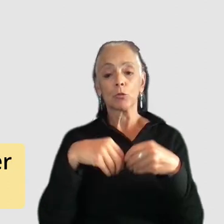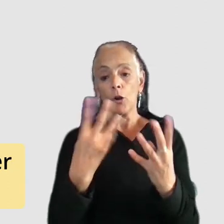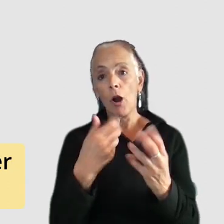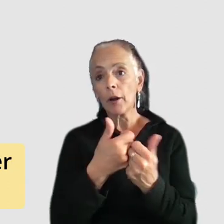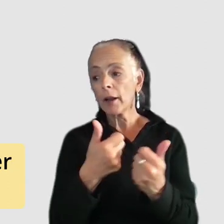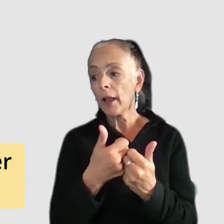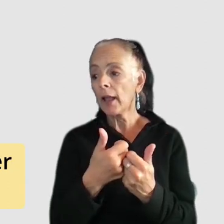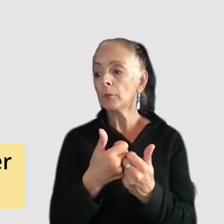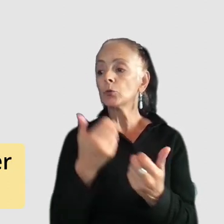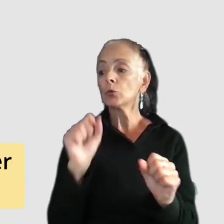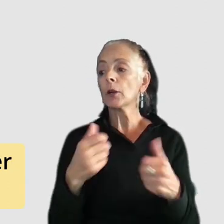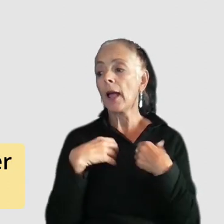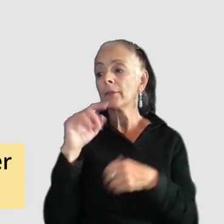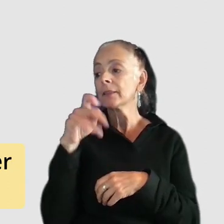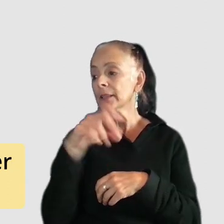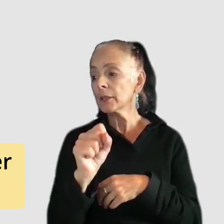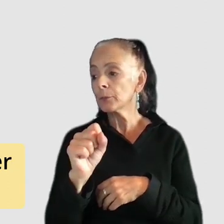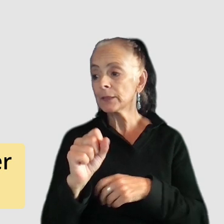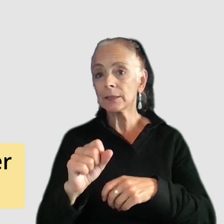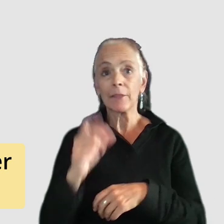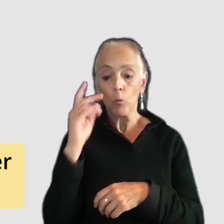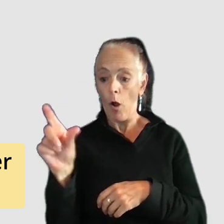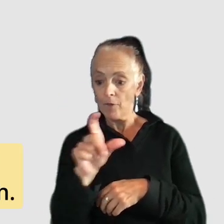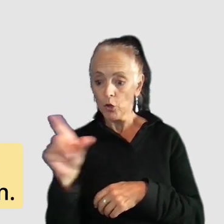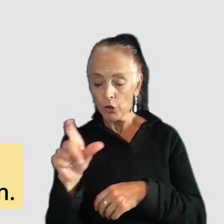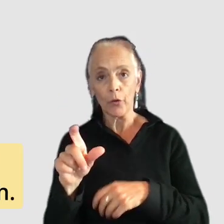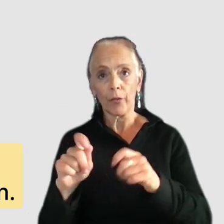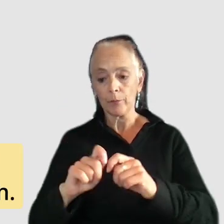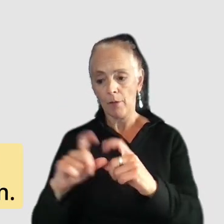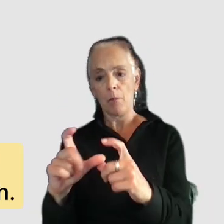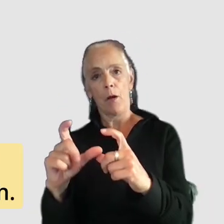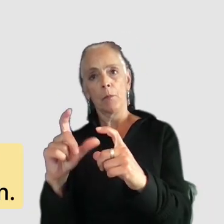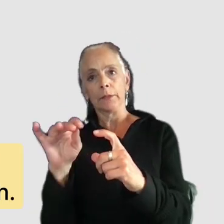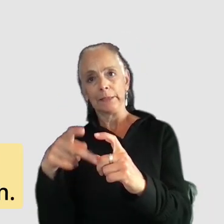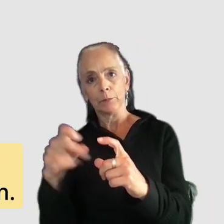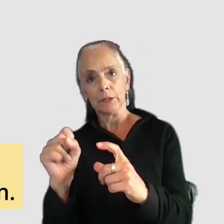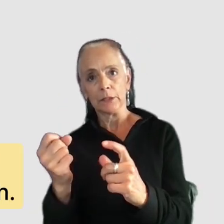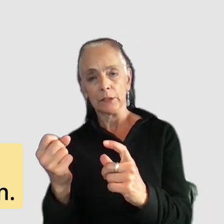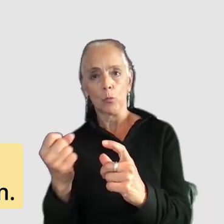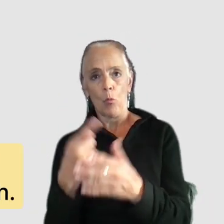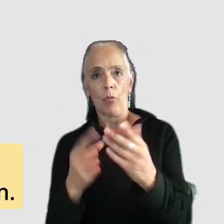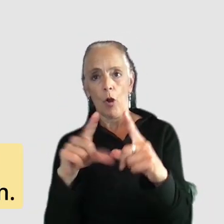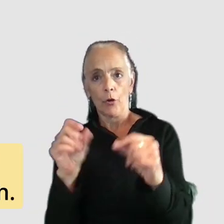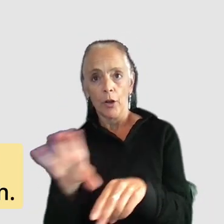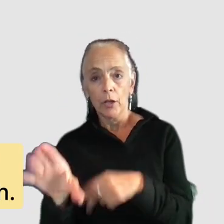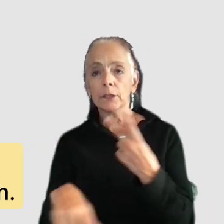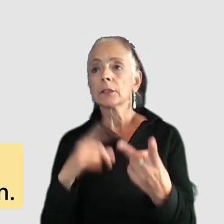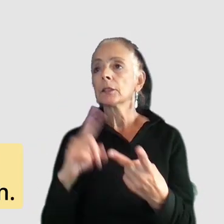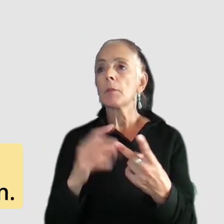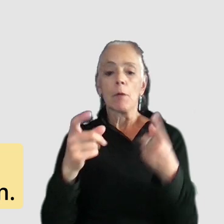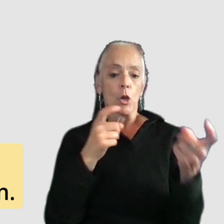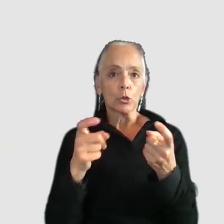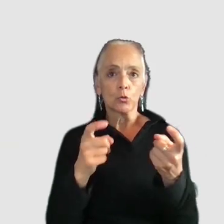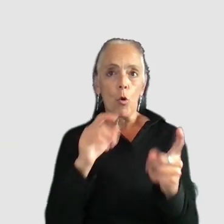be tooltips that pop up when you hover over a word to remind yourself what that card actually does when it's played maybe it's control reminders that appear in the